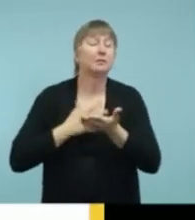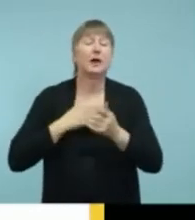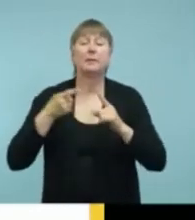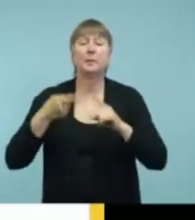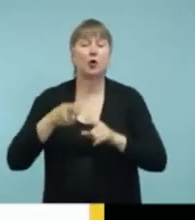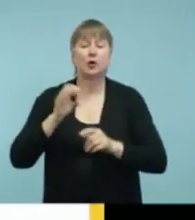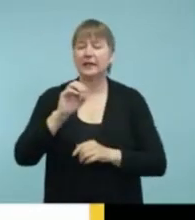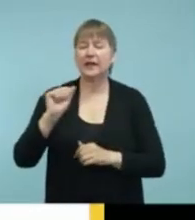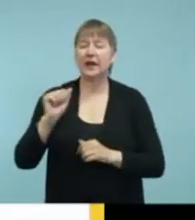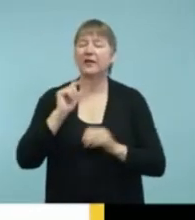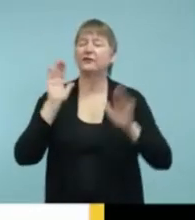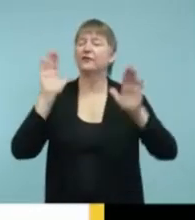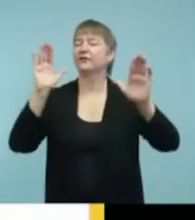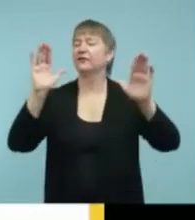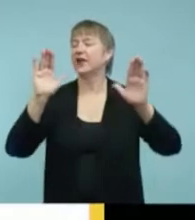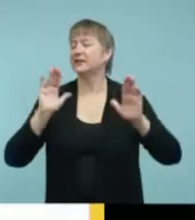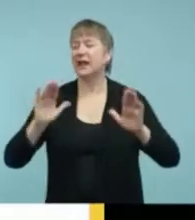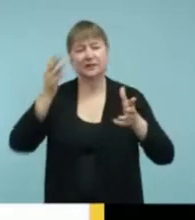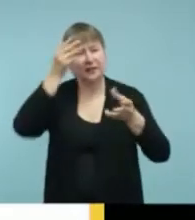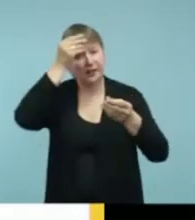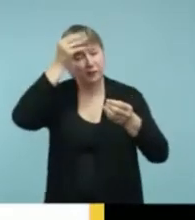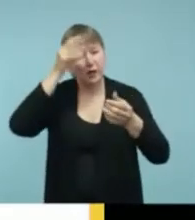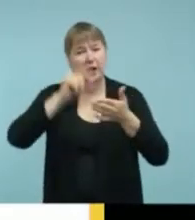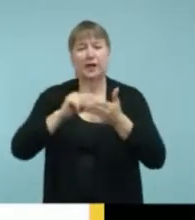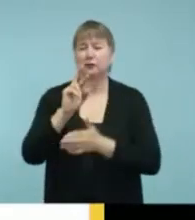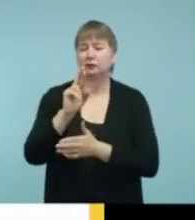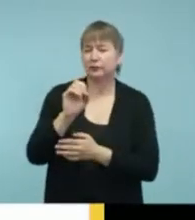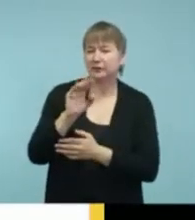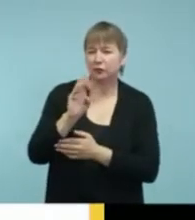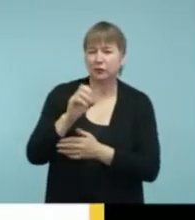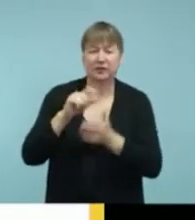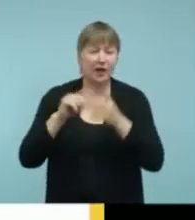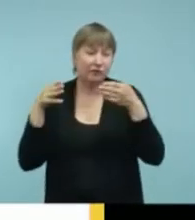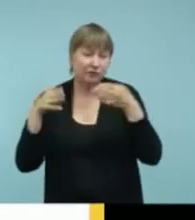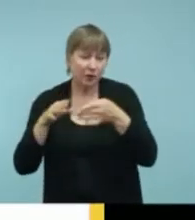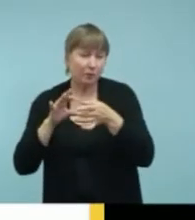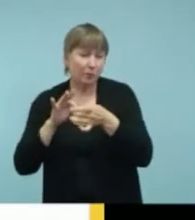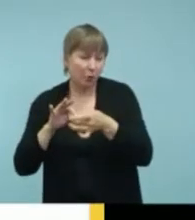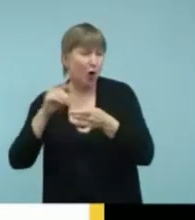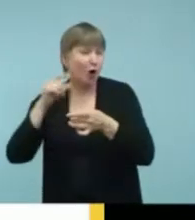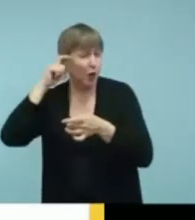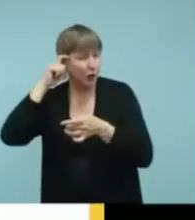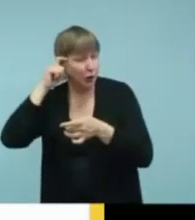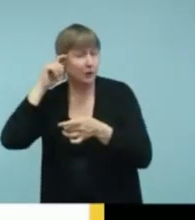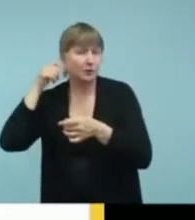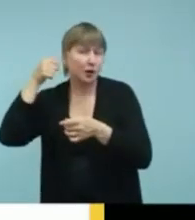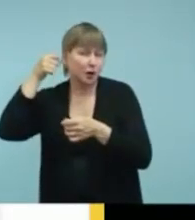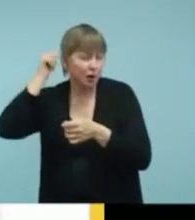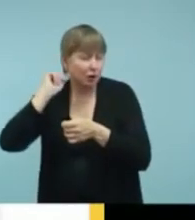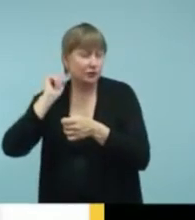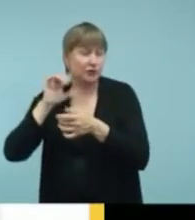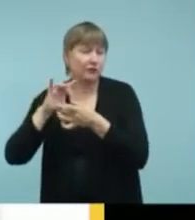focuses on kind of more audiological types of issues in a school setting. Next slide.